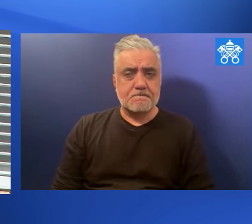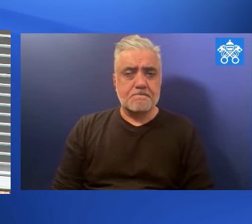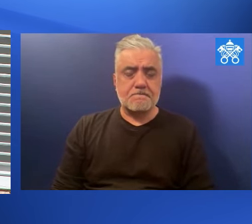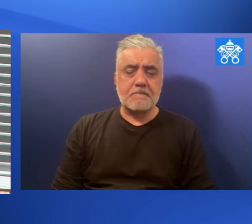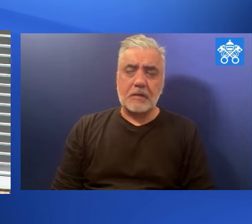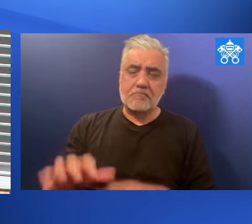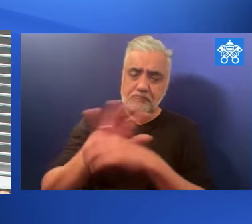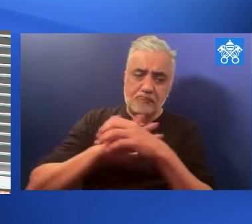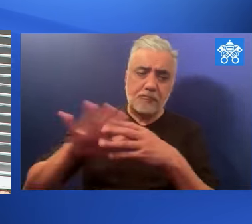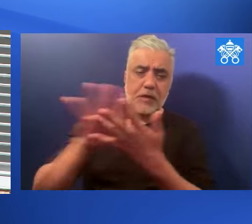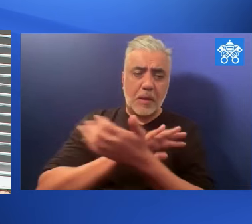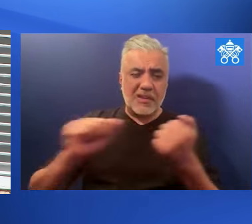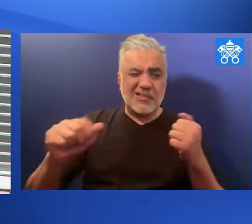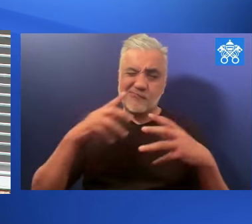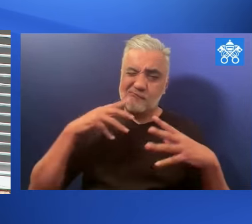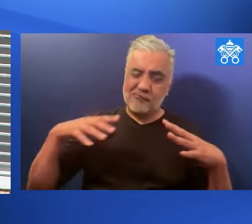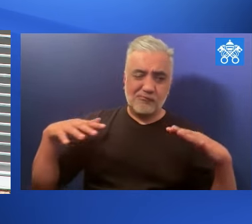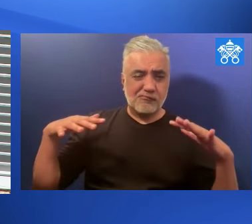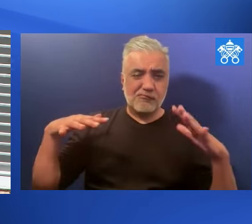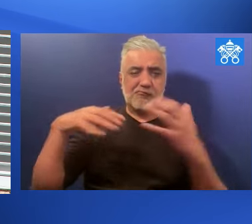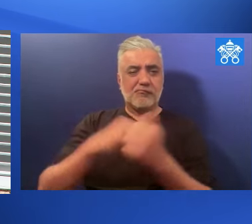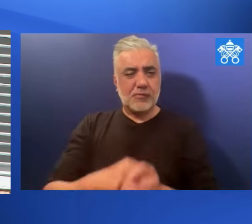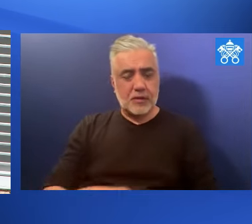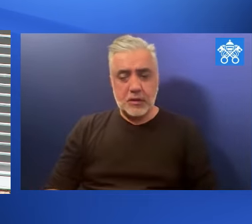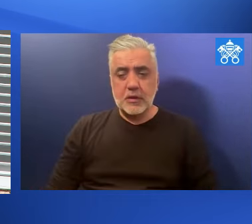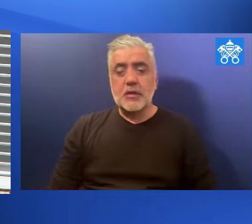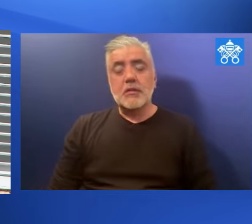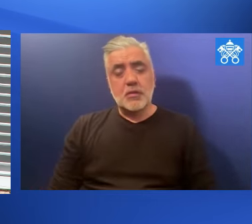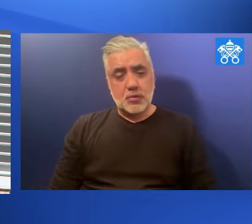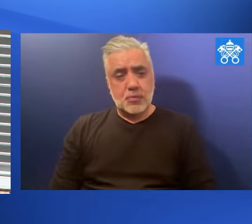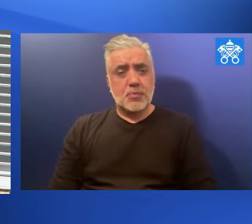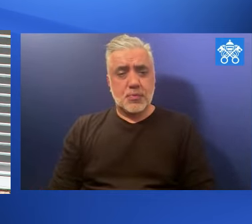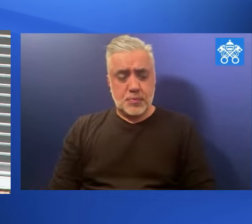damaged, or was attacked.